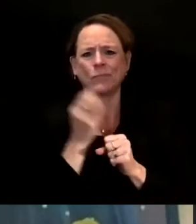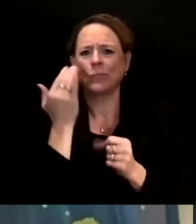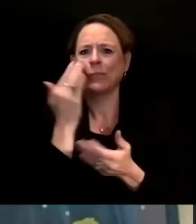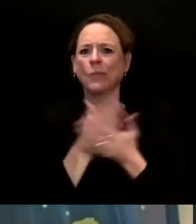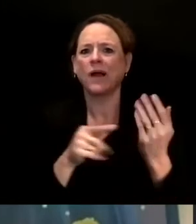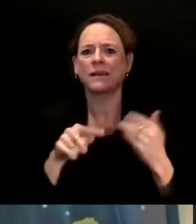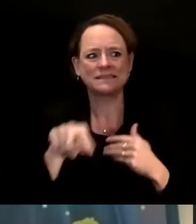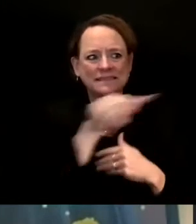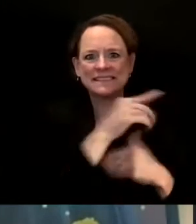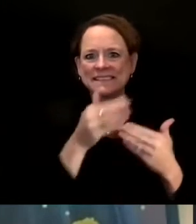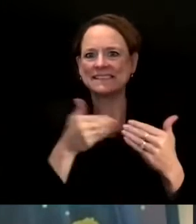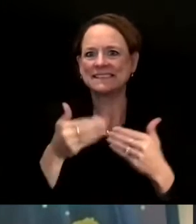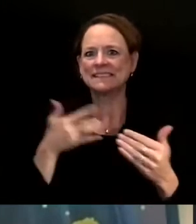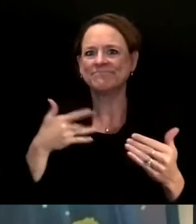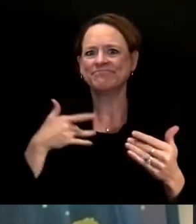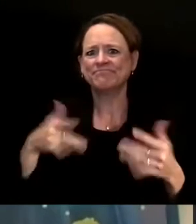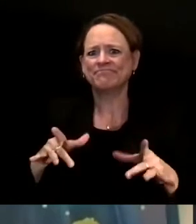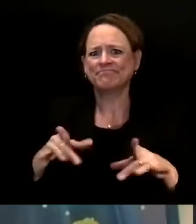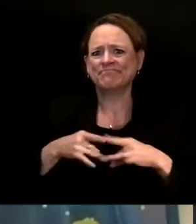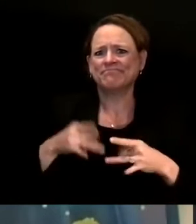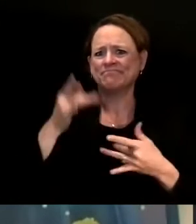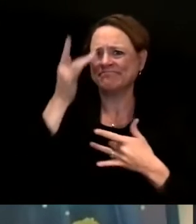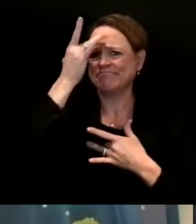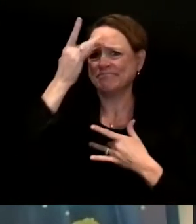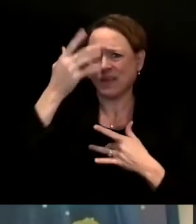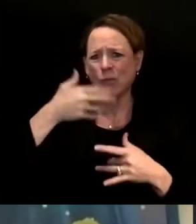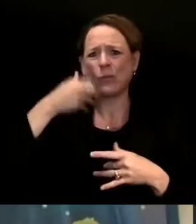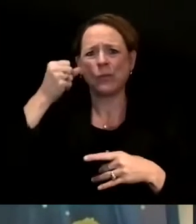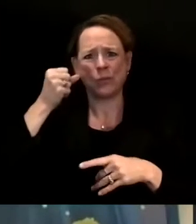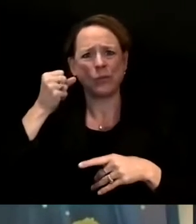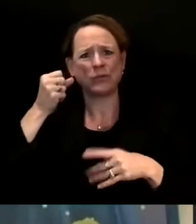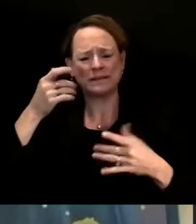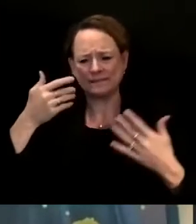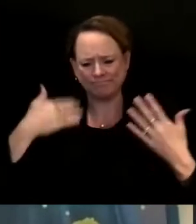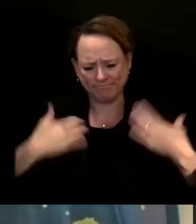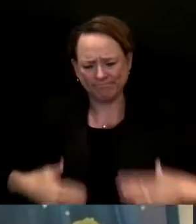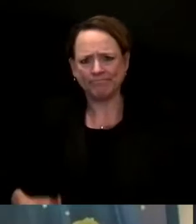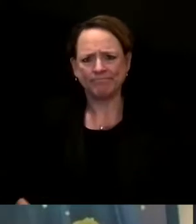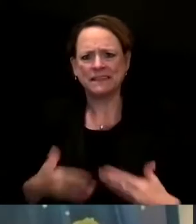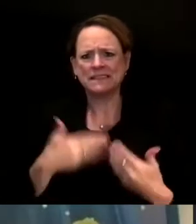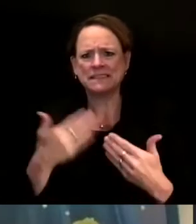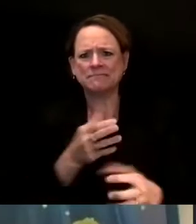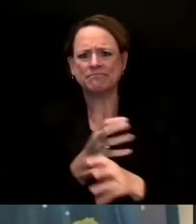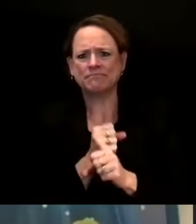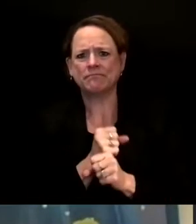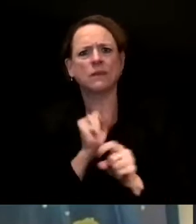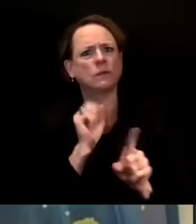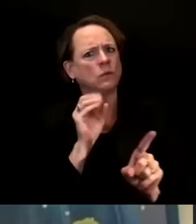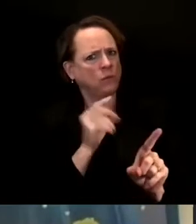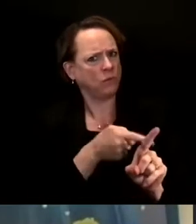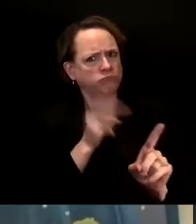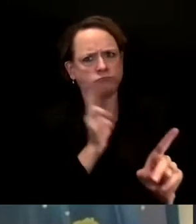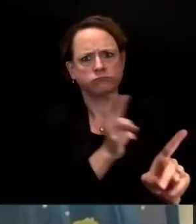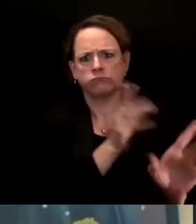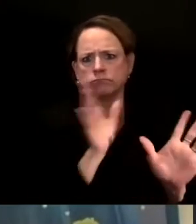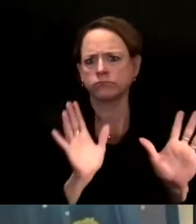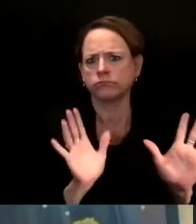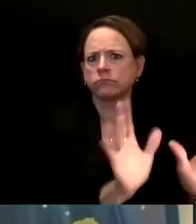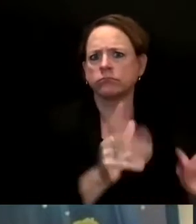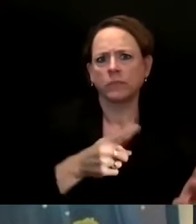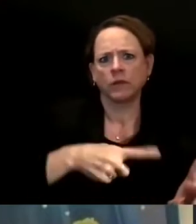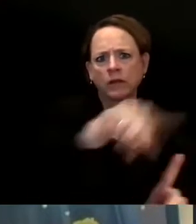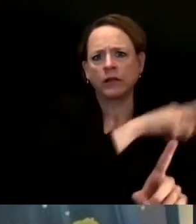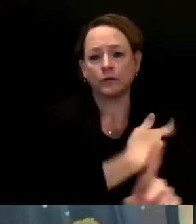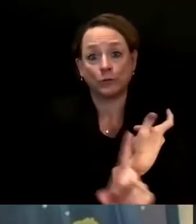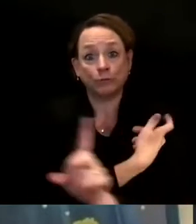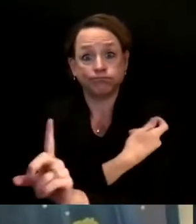Wisconsinites. We are thankful they stepped up to get vaccinated, and thankful to our vaccine providers,